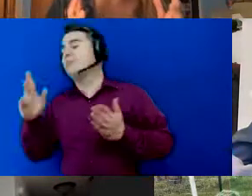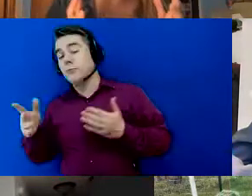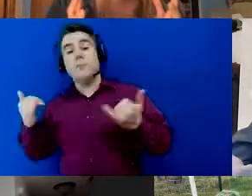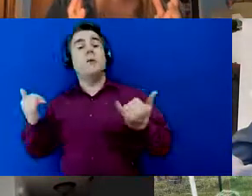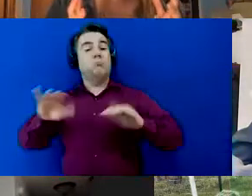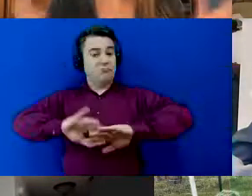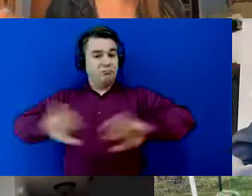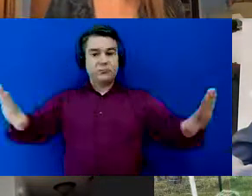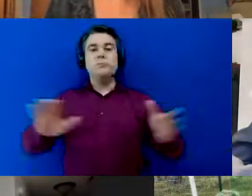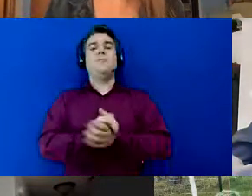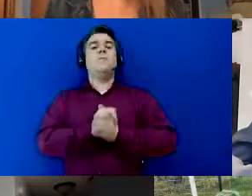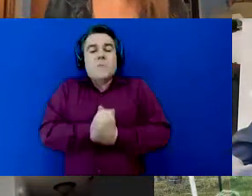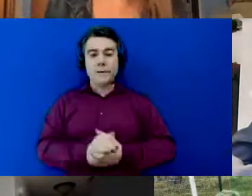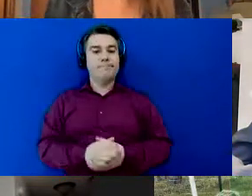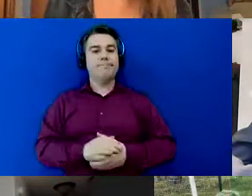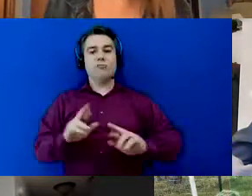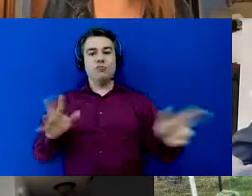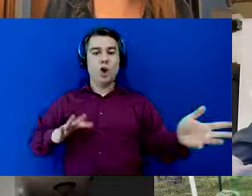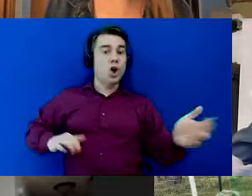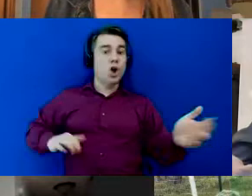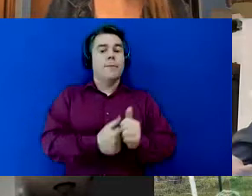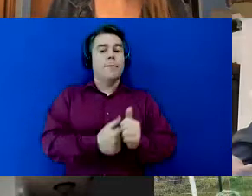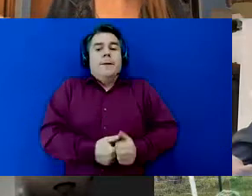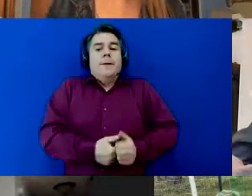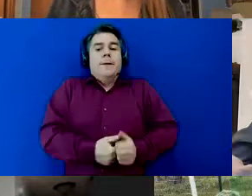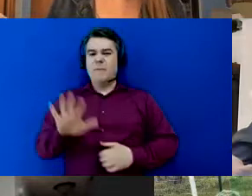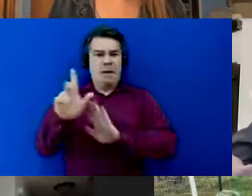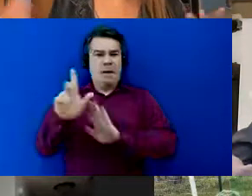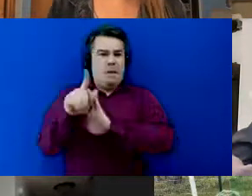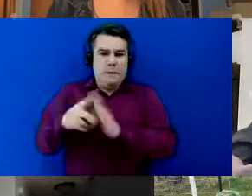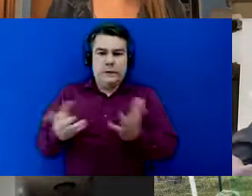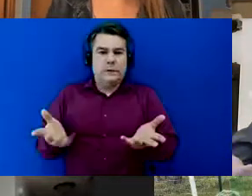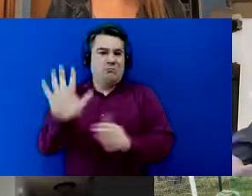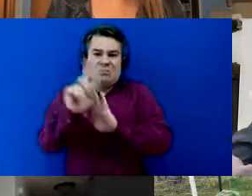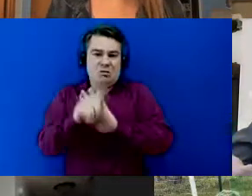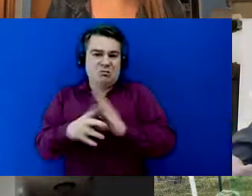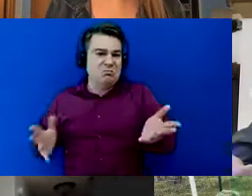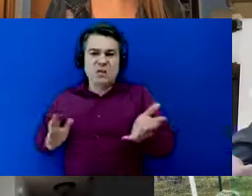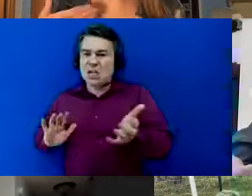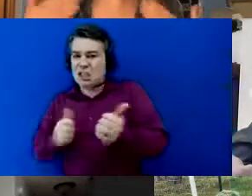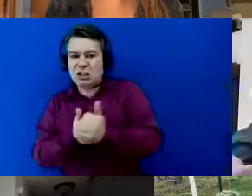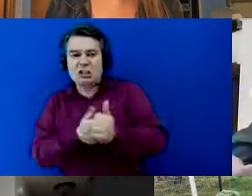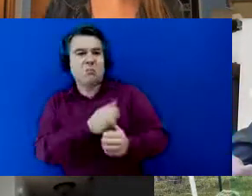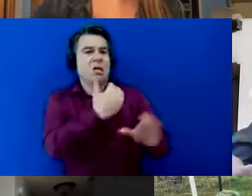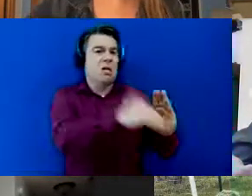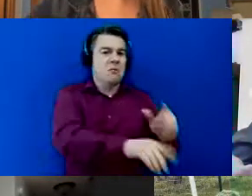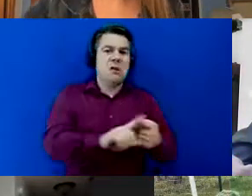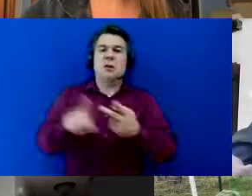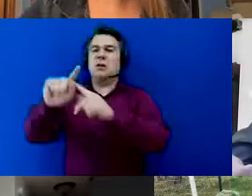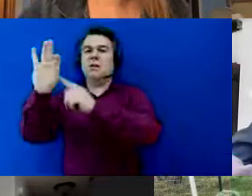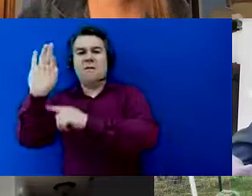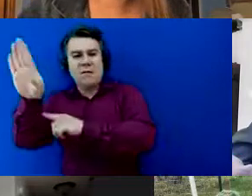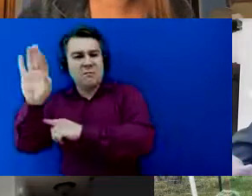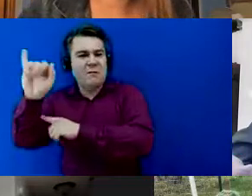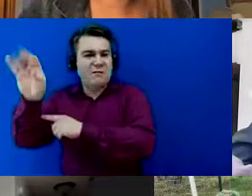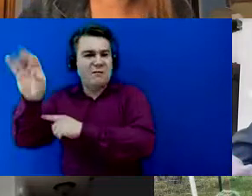caught up on what's going on and it literally like five minutes y'all take five minutes and catch up on your Plexus news and then go forward and um